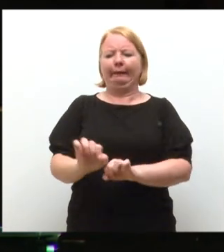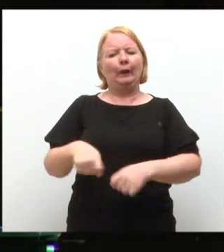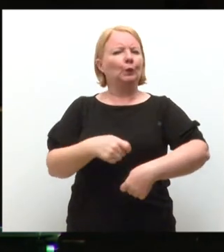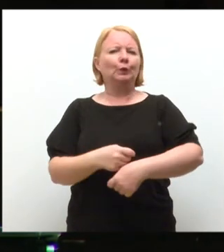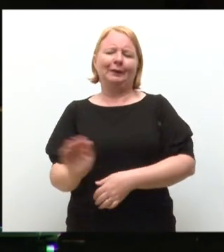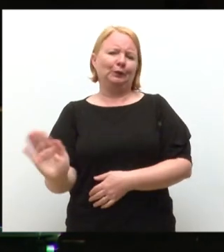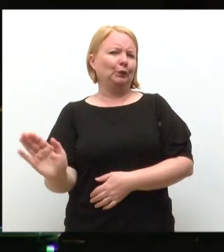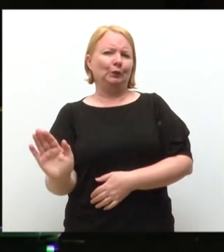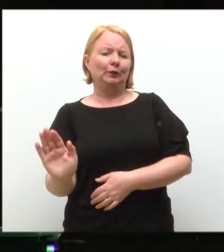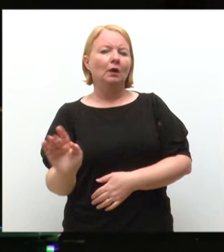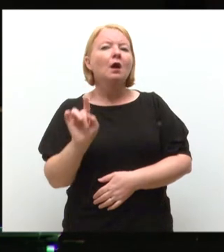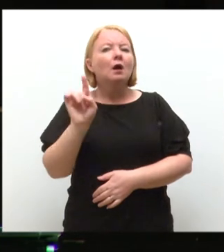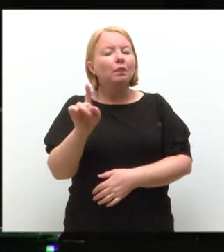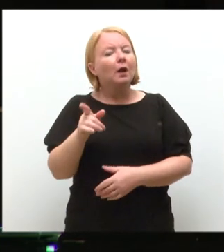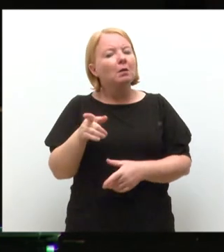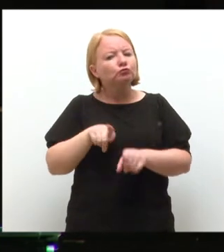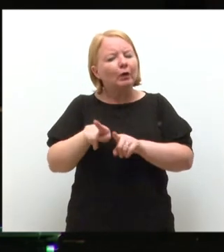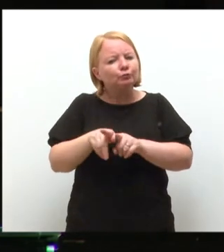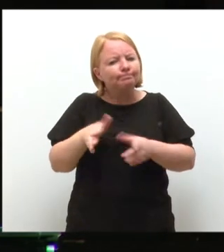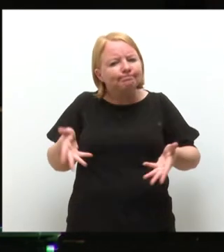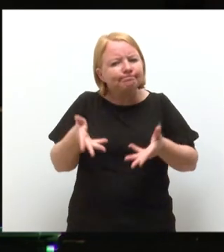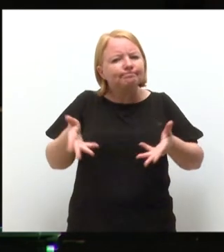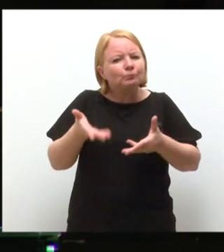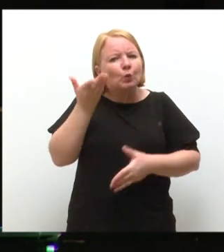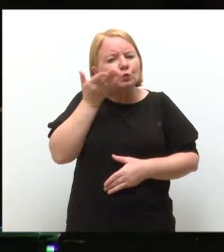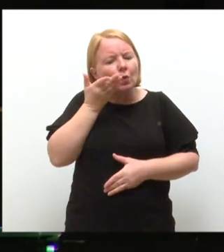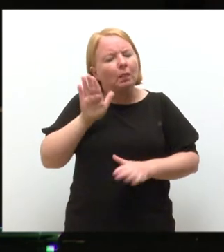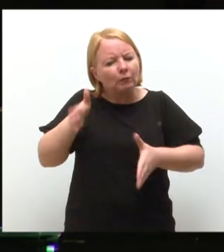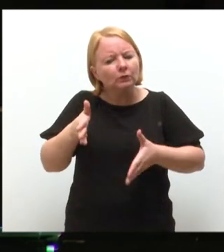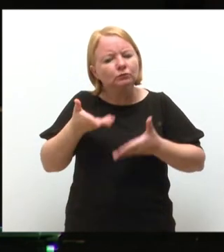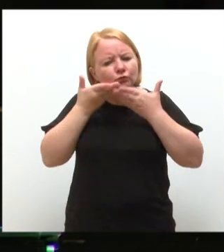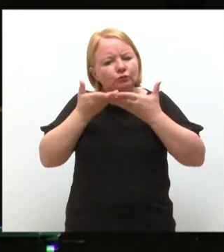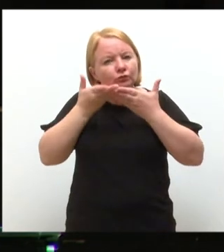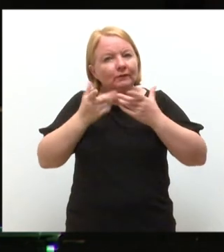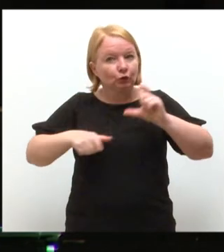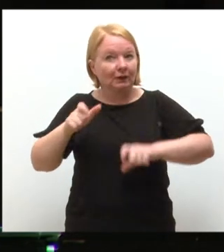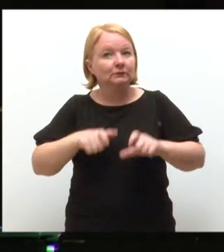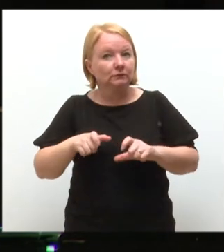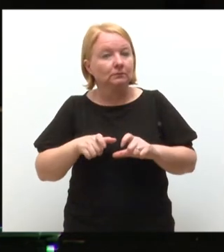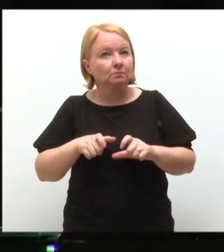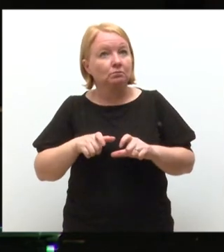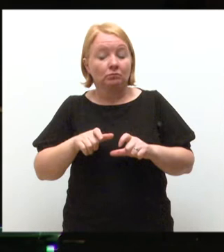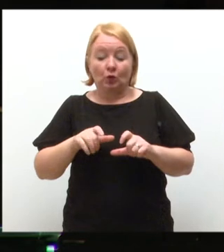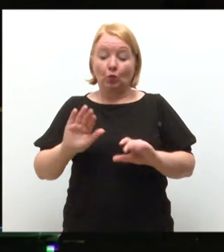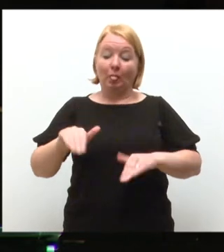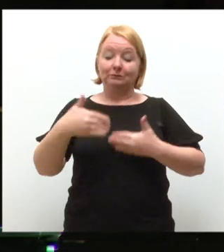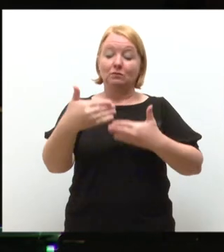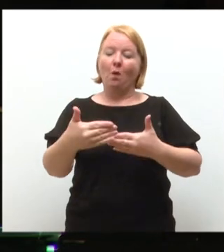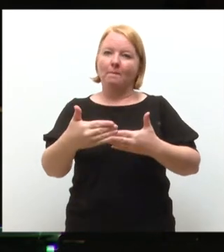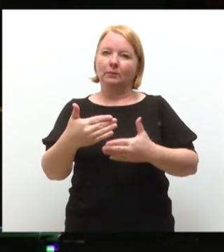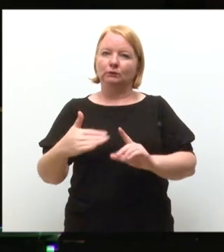school were persuaded to let her study science. And next term, she came top in science.